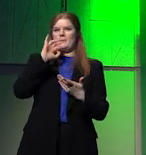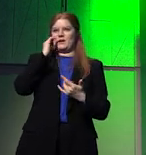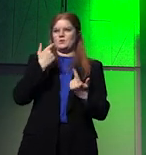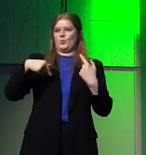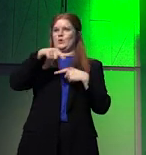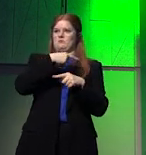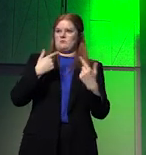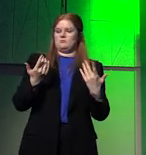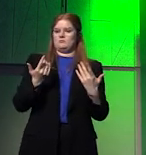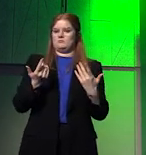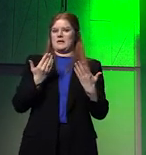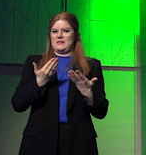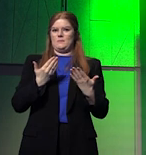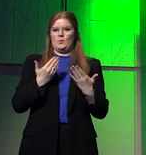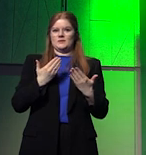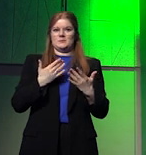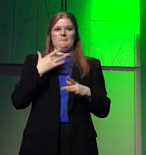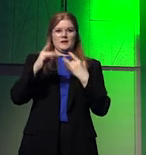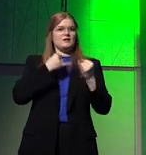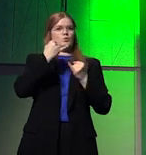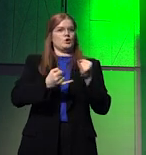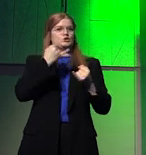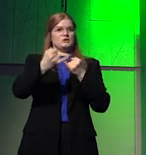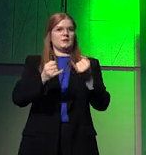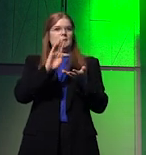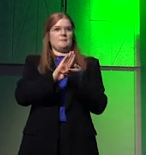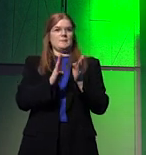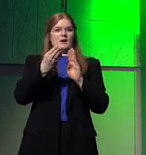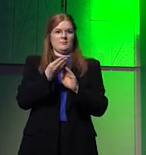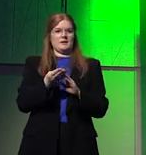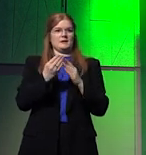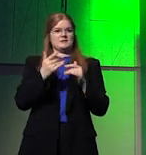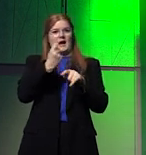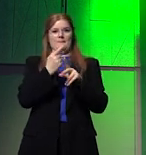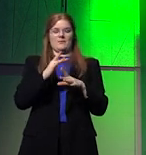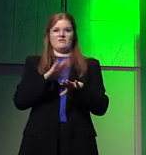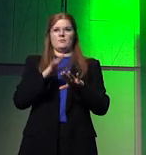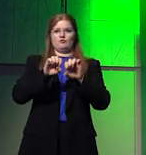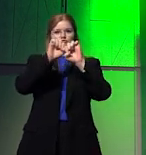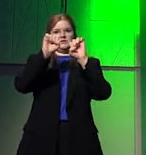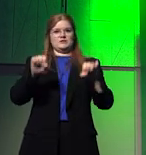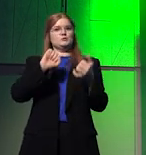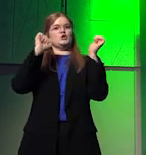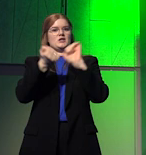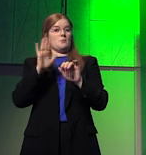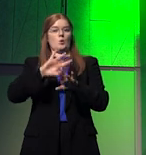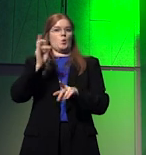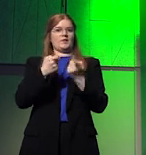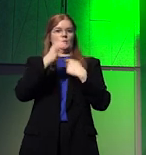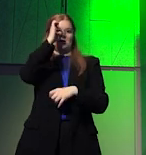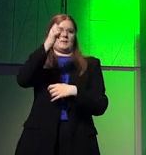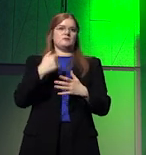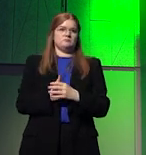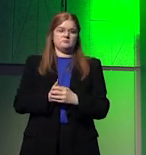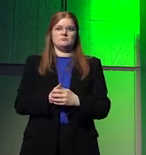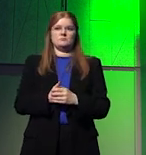we are actually accelerating into an age of climate regime change much faster than expected. We